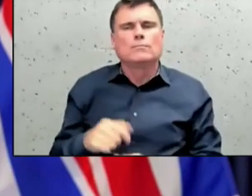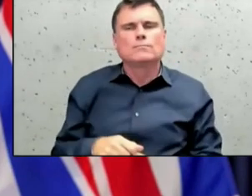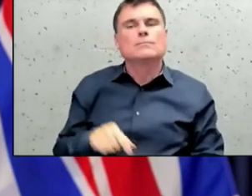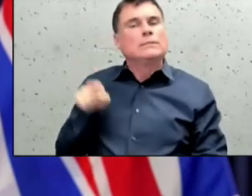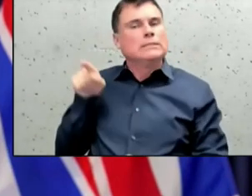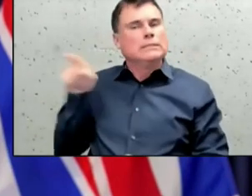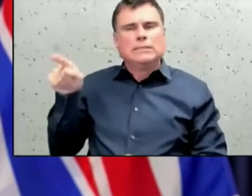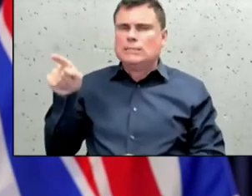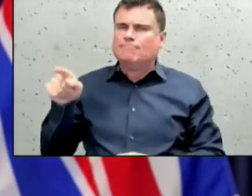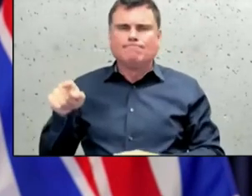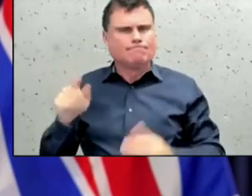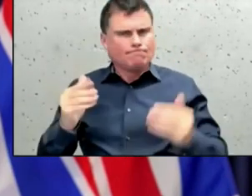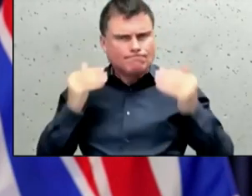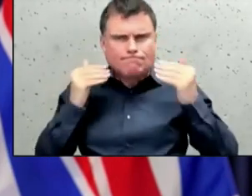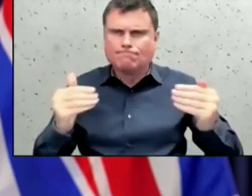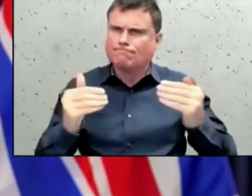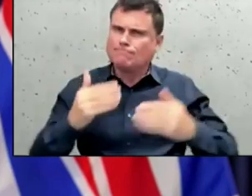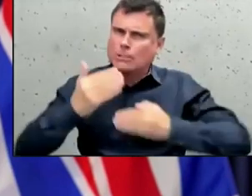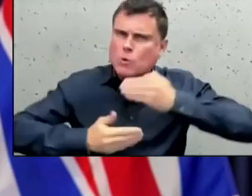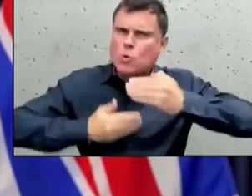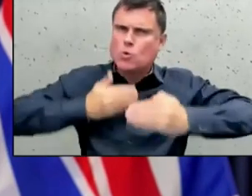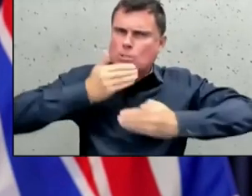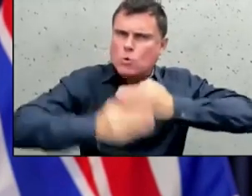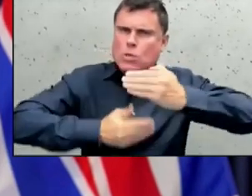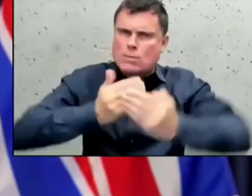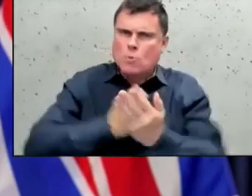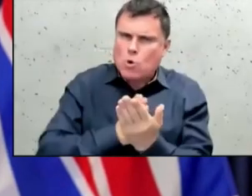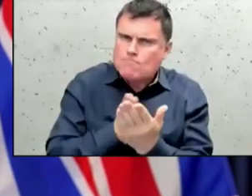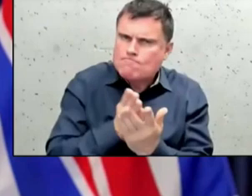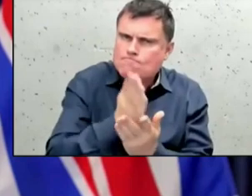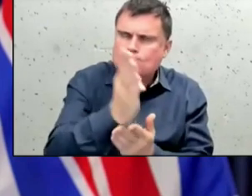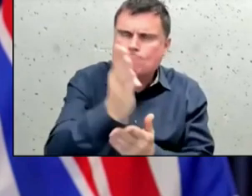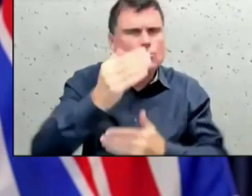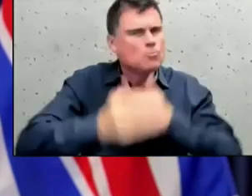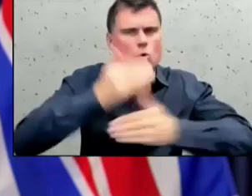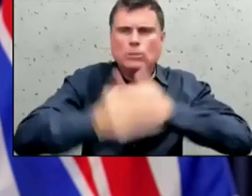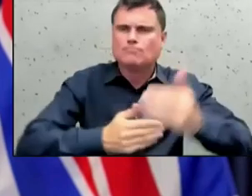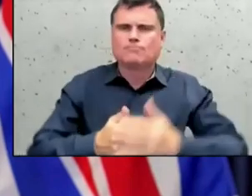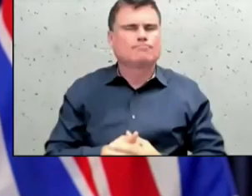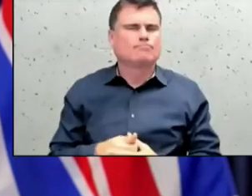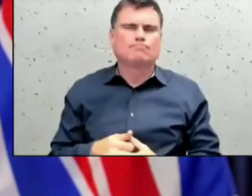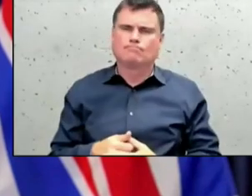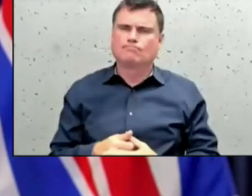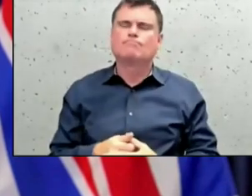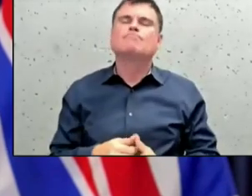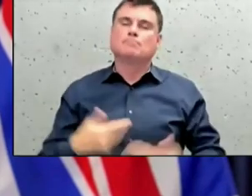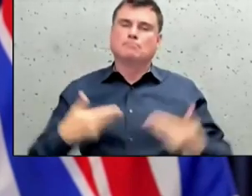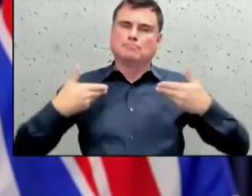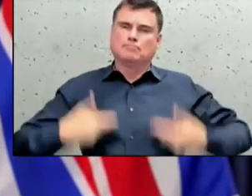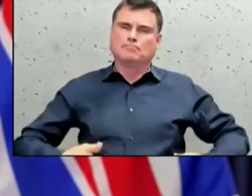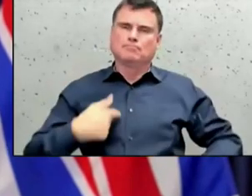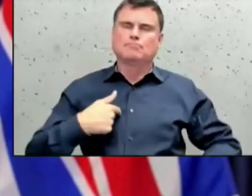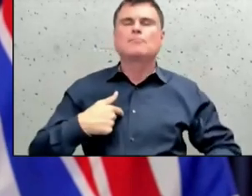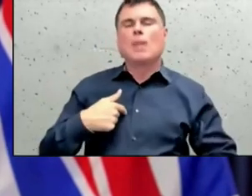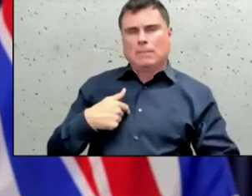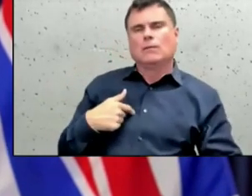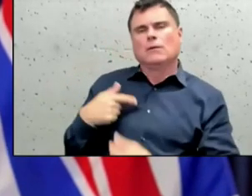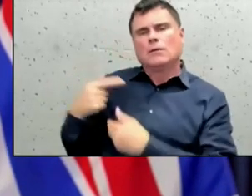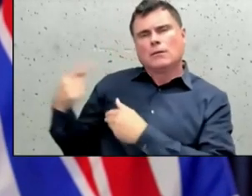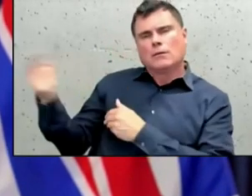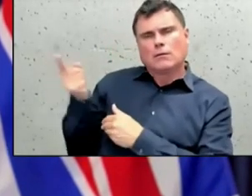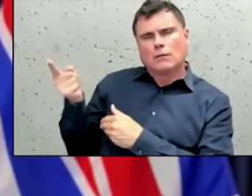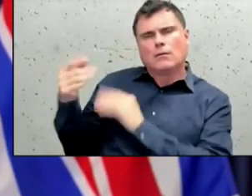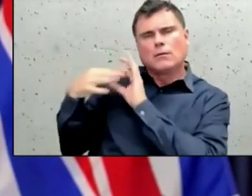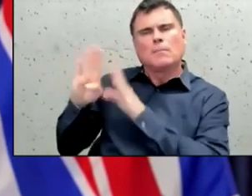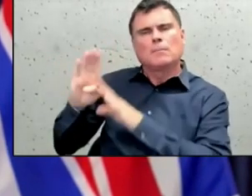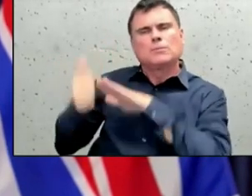thoughtful, and as someone who has dealt with cancer and survived before, he understands both, I think, the